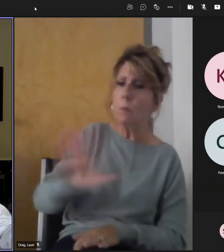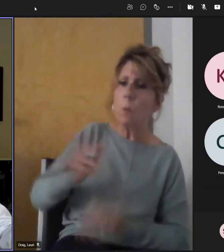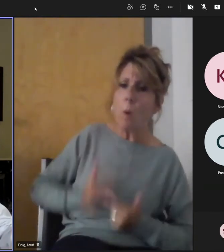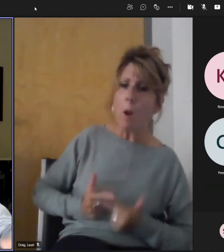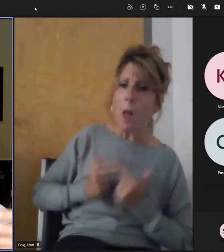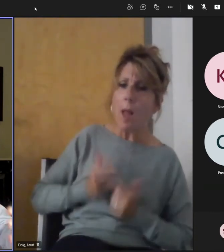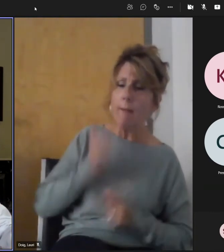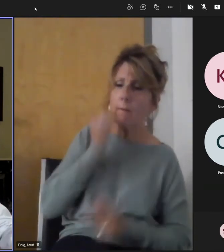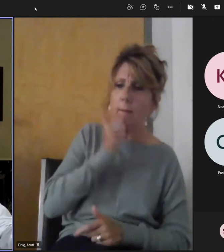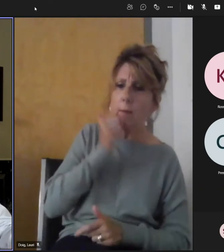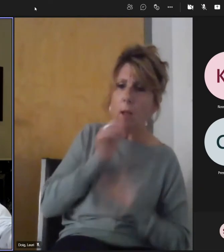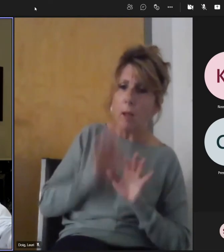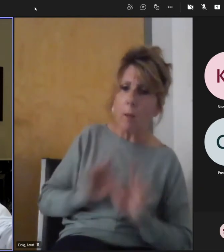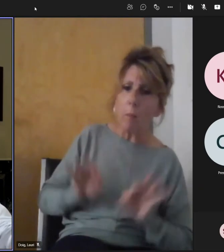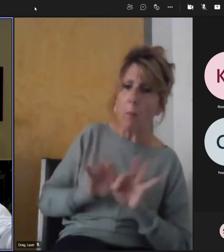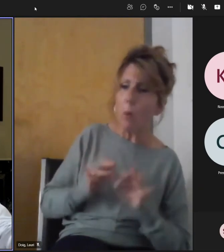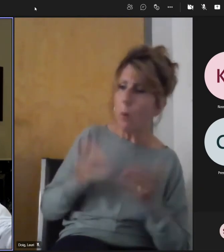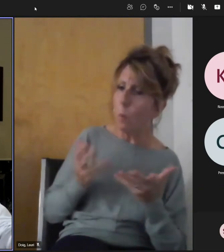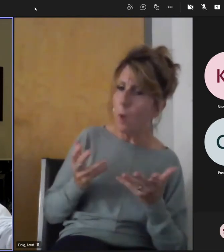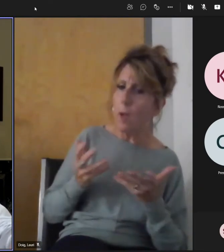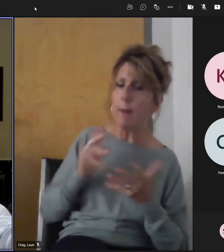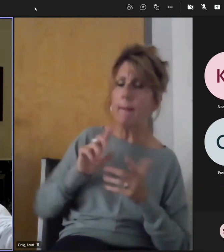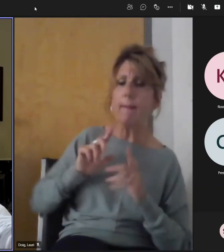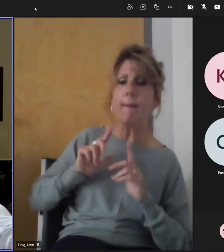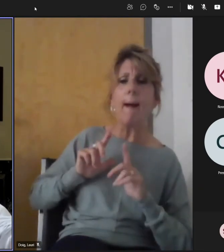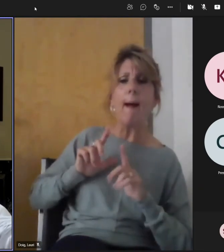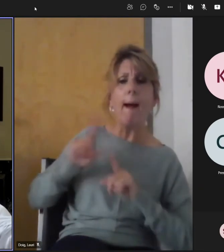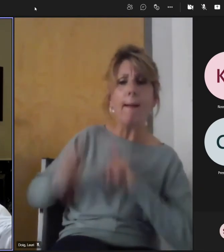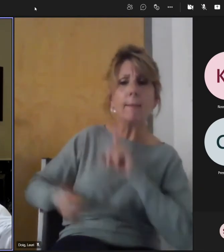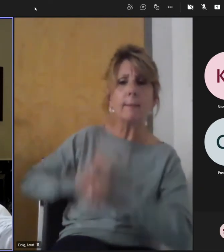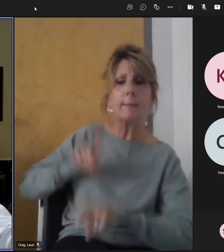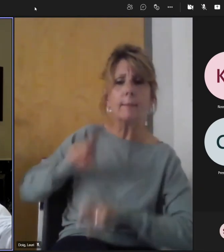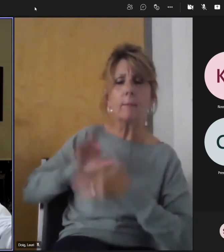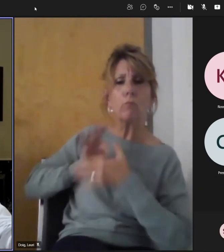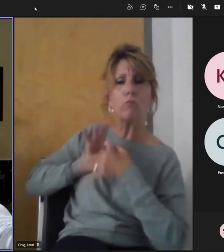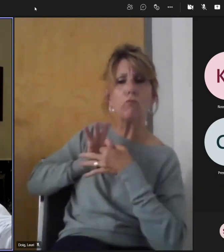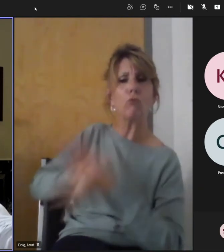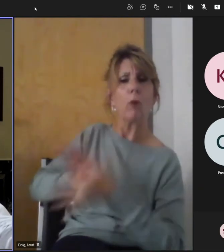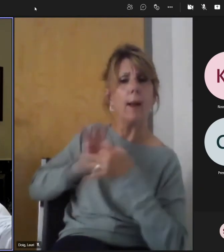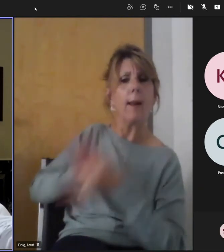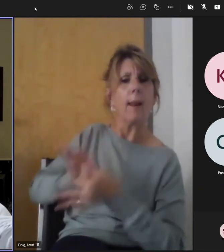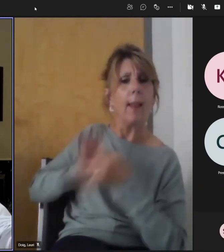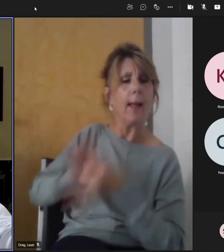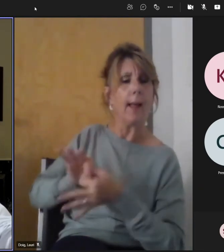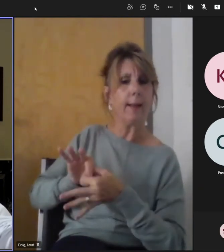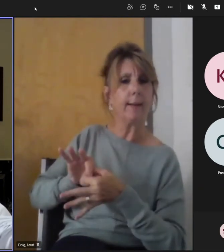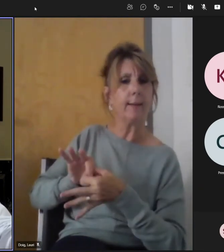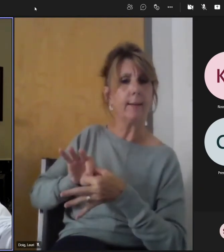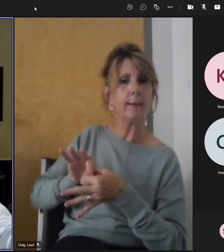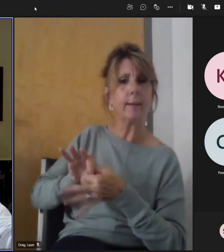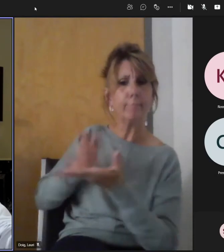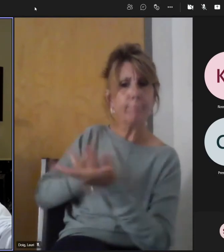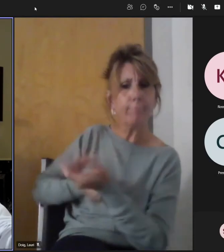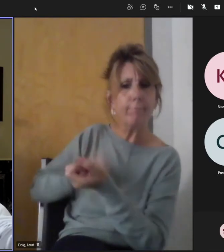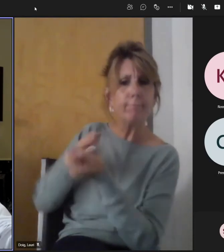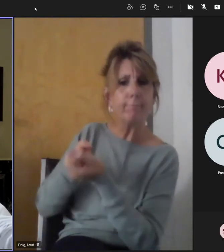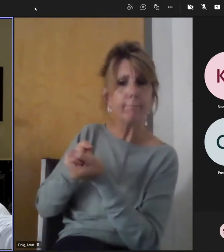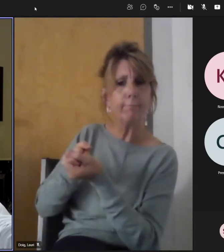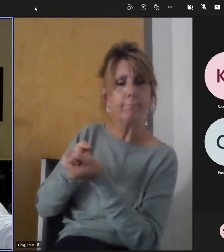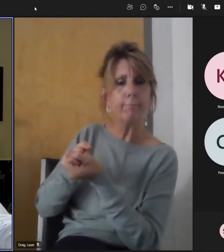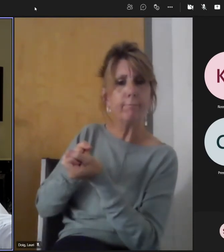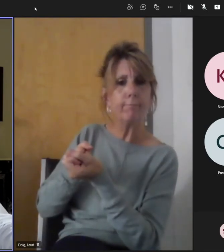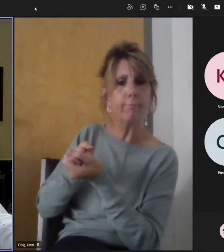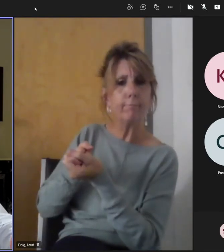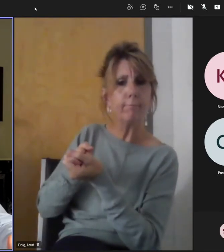to their friends, if you really relate to them with the strong support of a well-being